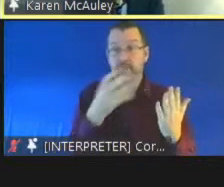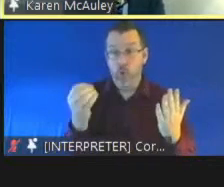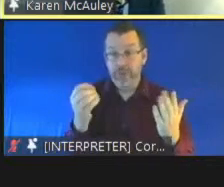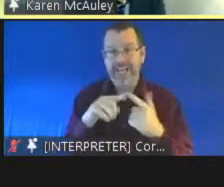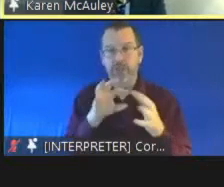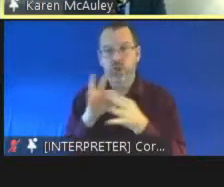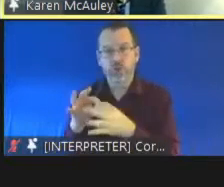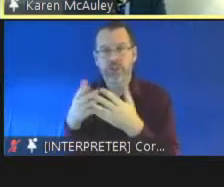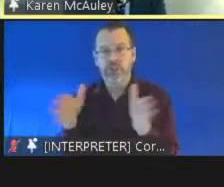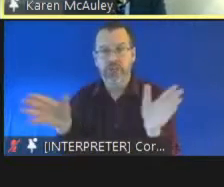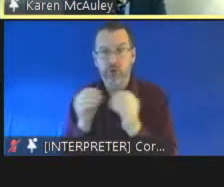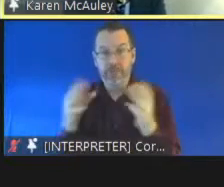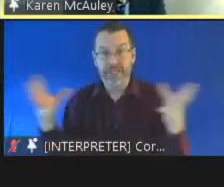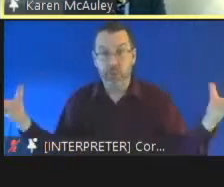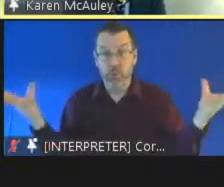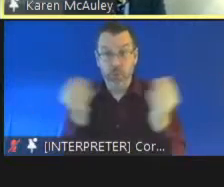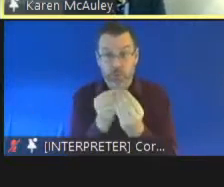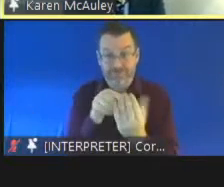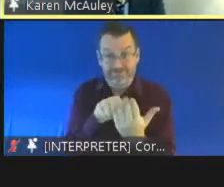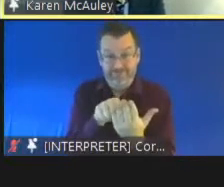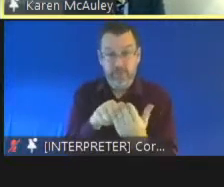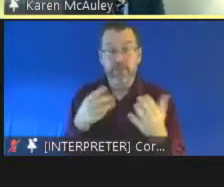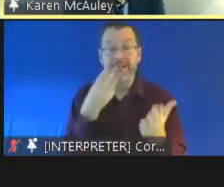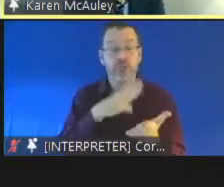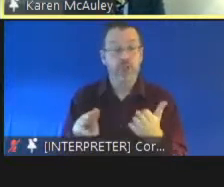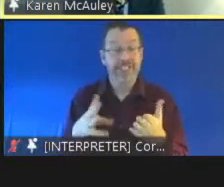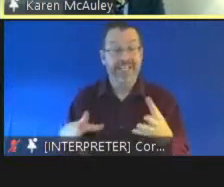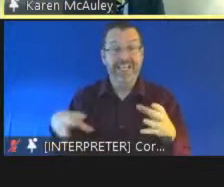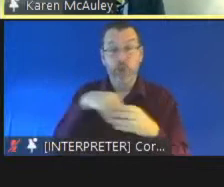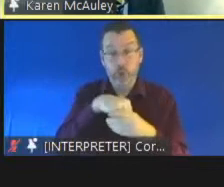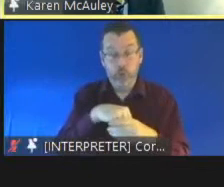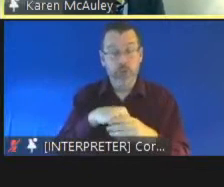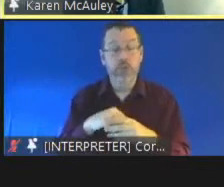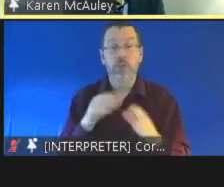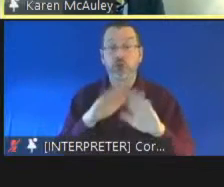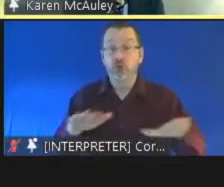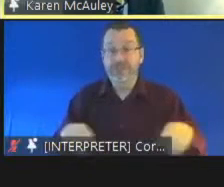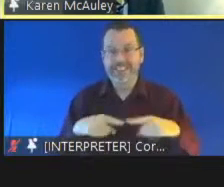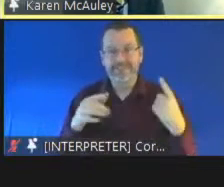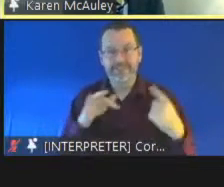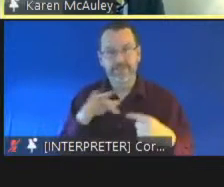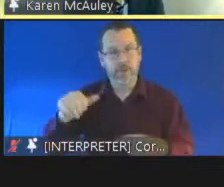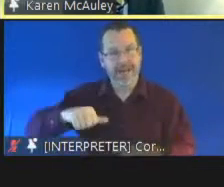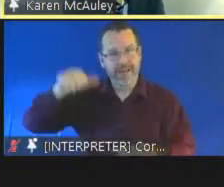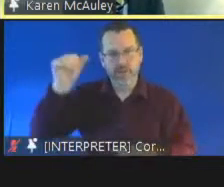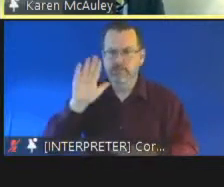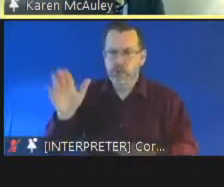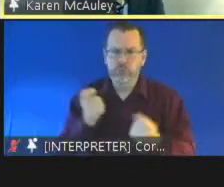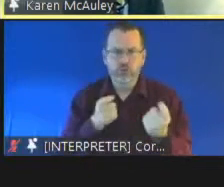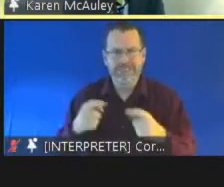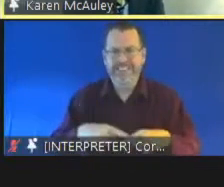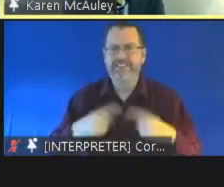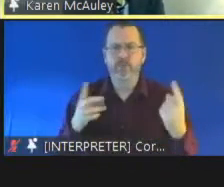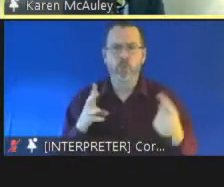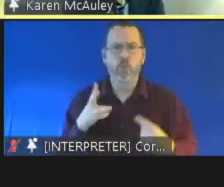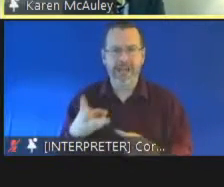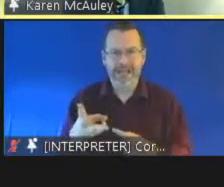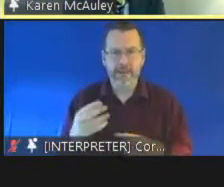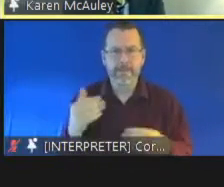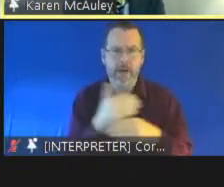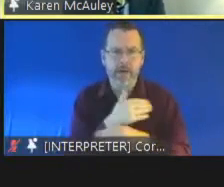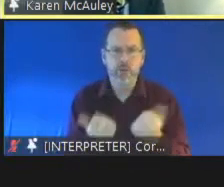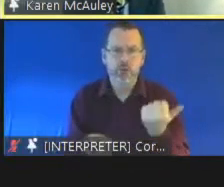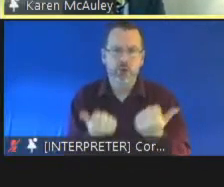from the committee. These messages include that children are different from adults and therefore must be treated differently by and in the justice system.